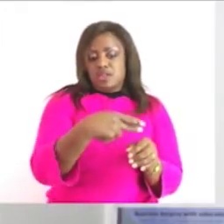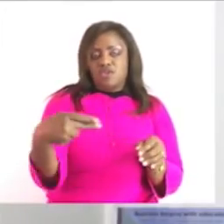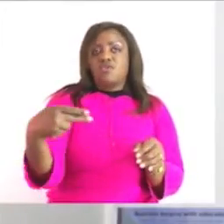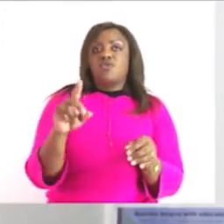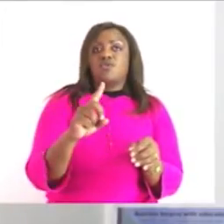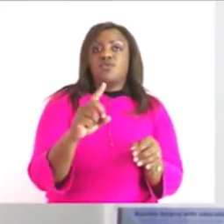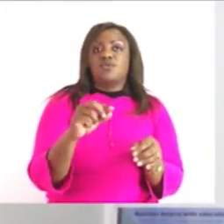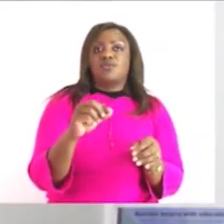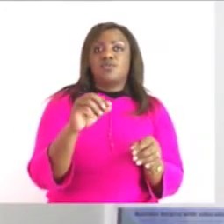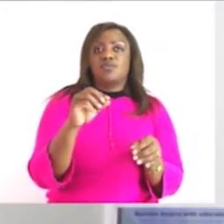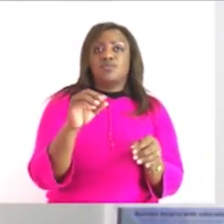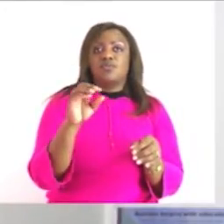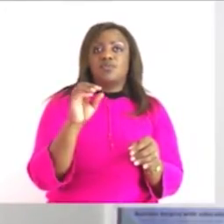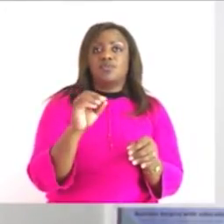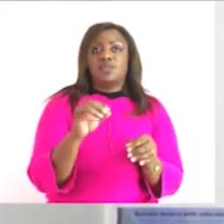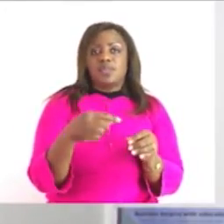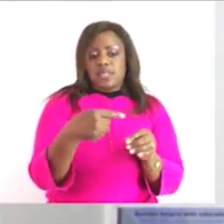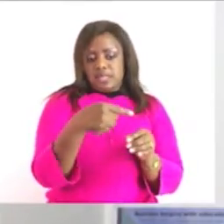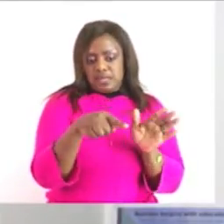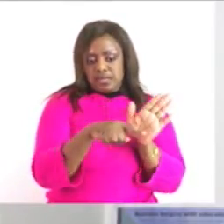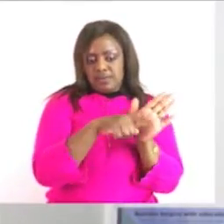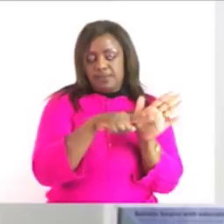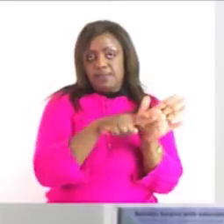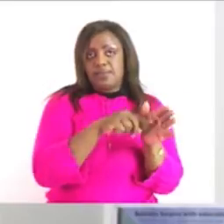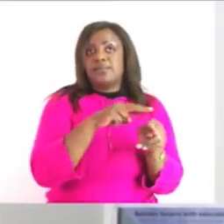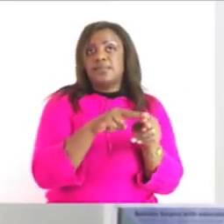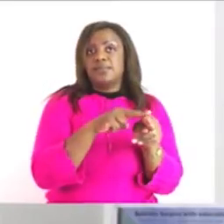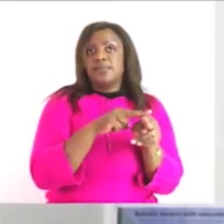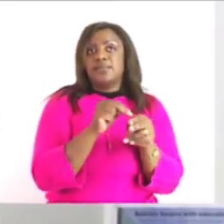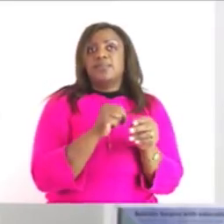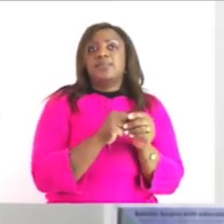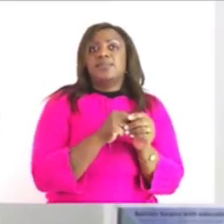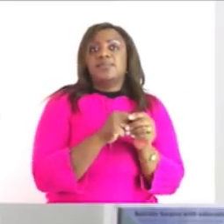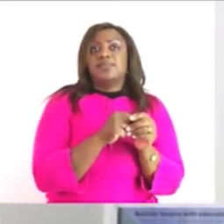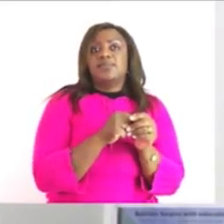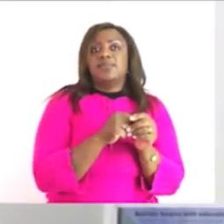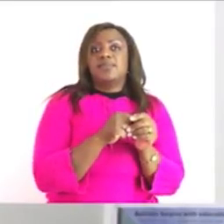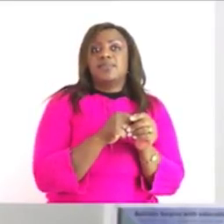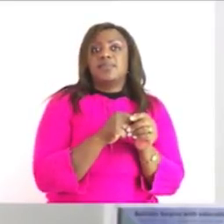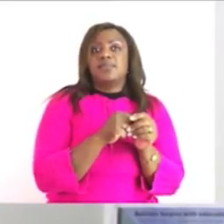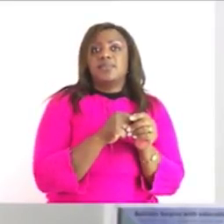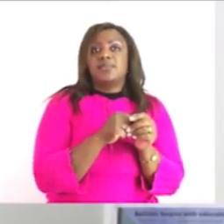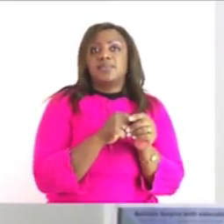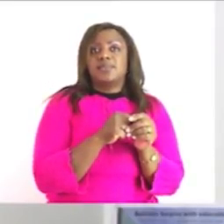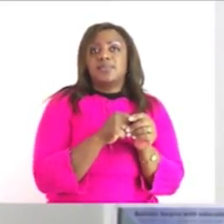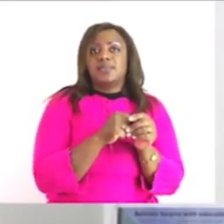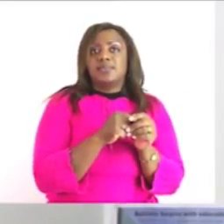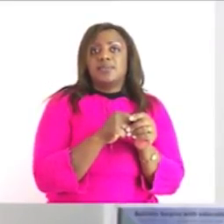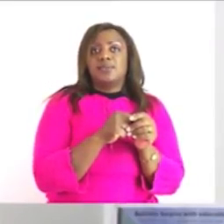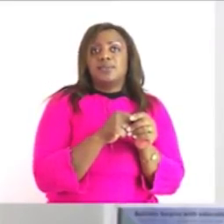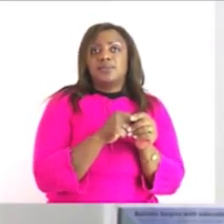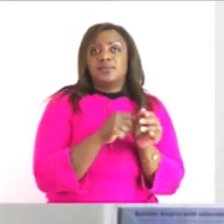and we have to subtract we are now at mathematics so we have 16